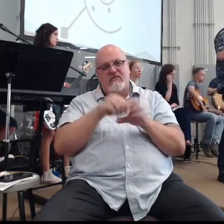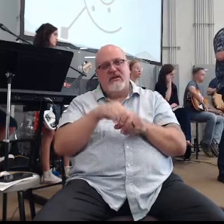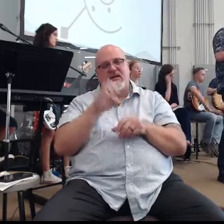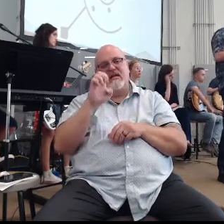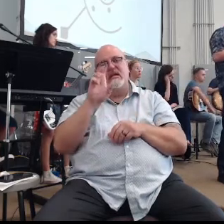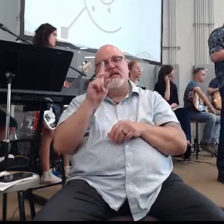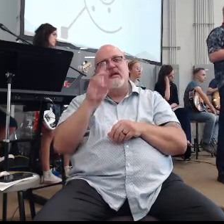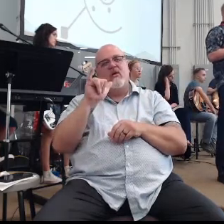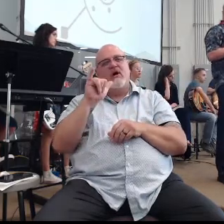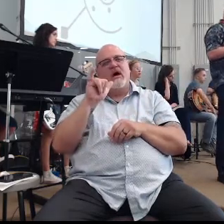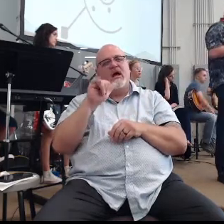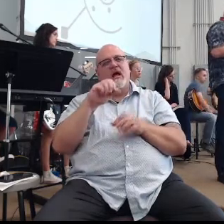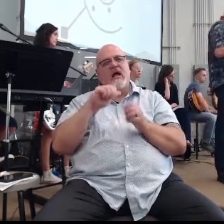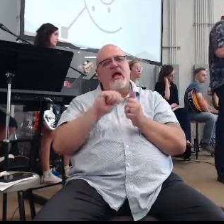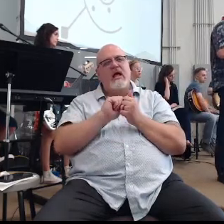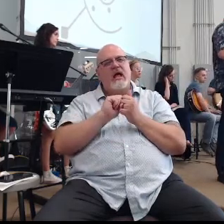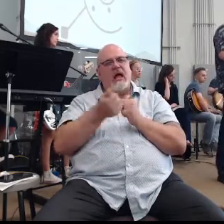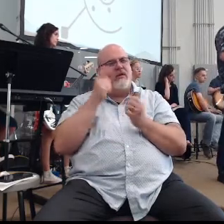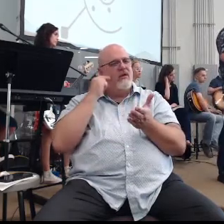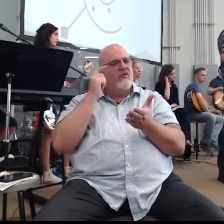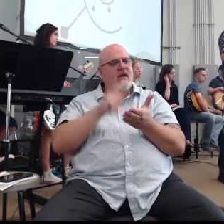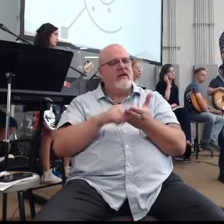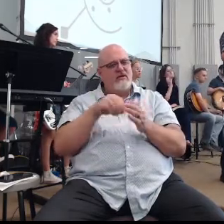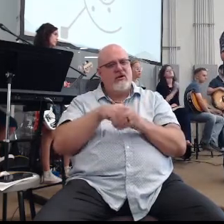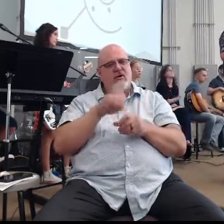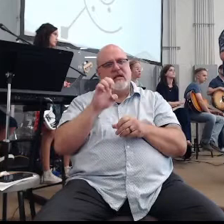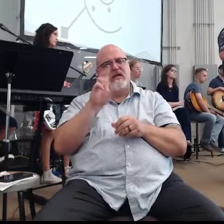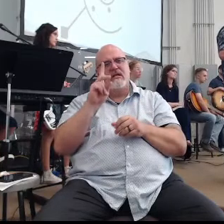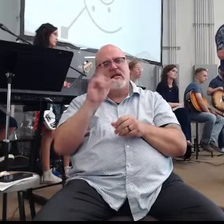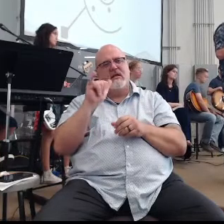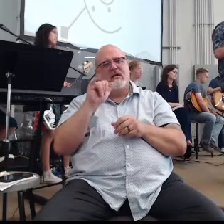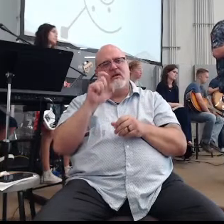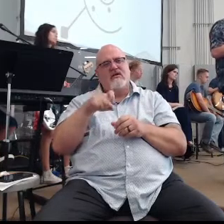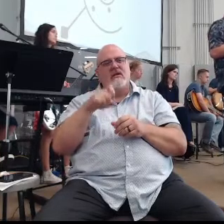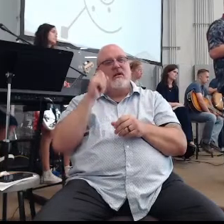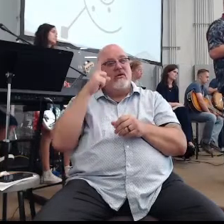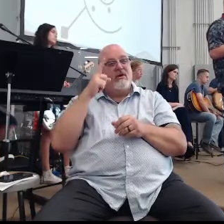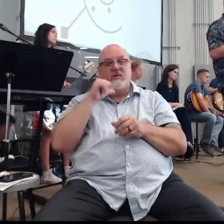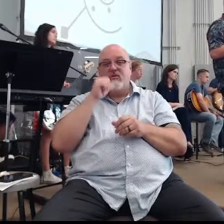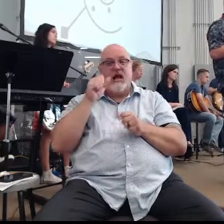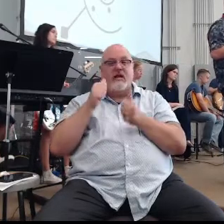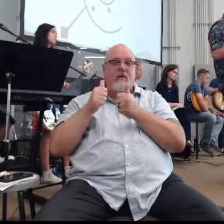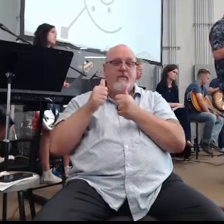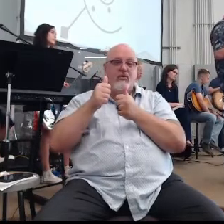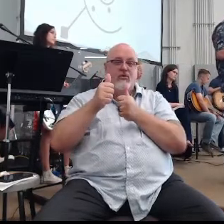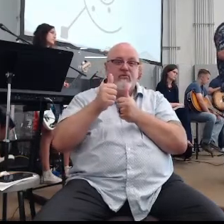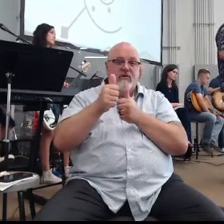So how do you, how do you recognize that you're in an eddy? You need to realize that you're not moving forward.